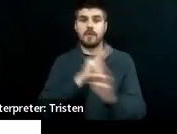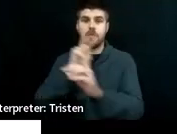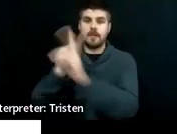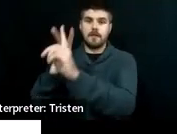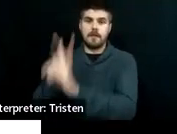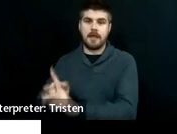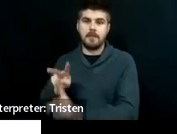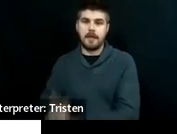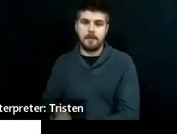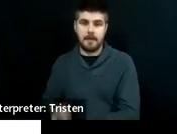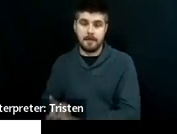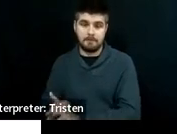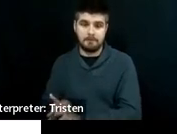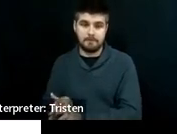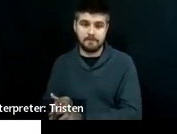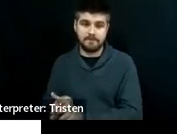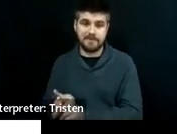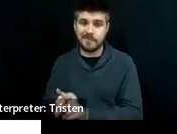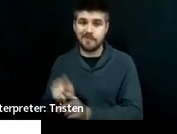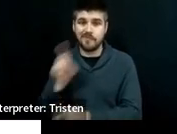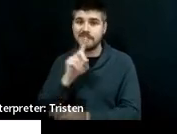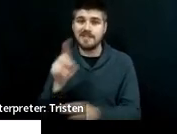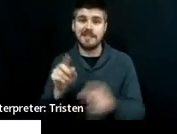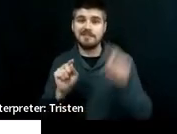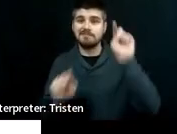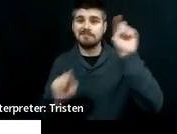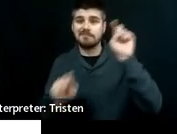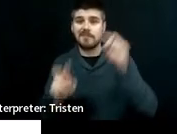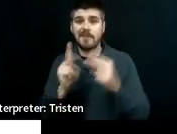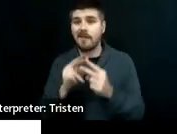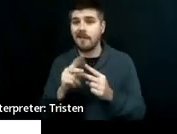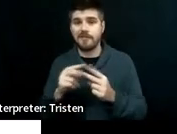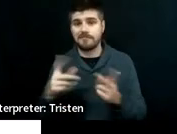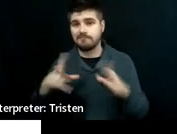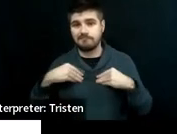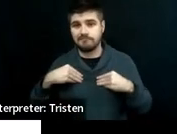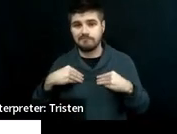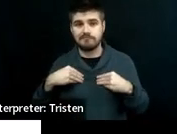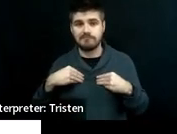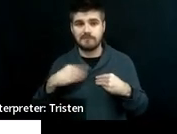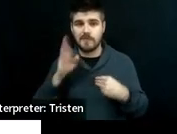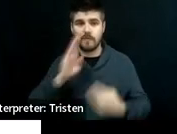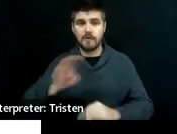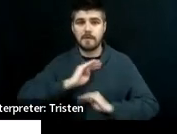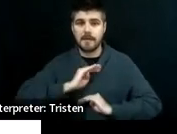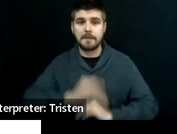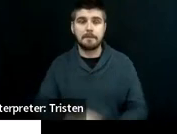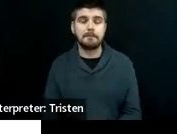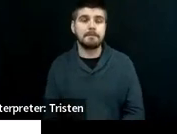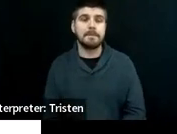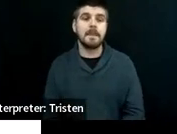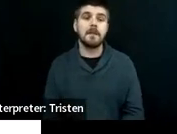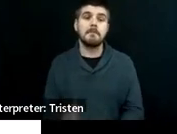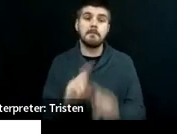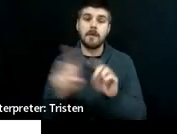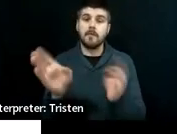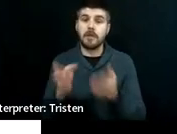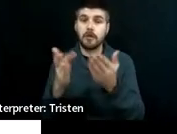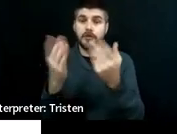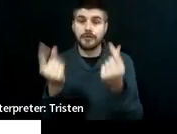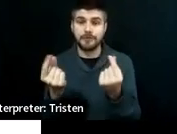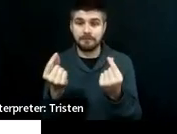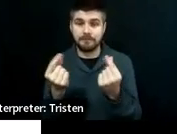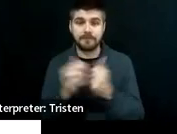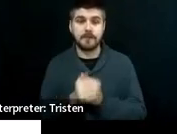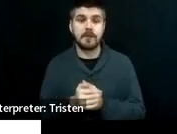of those is perfectly compliant and just fine. But what we encourage you to do is look at the IEP